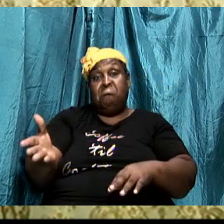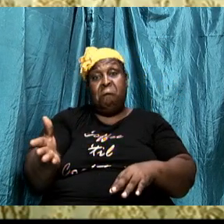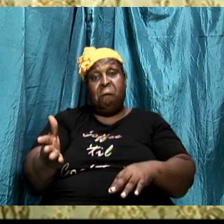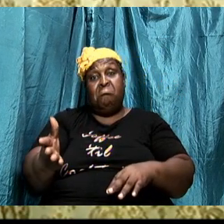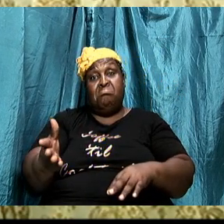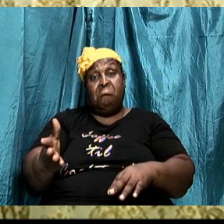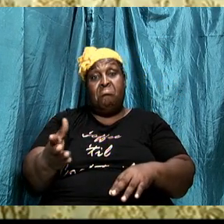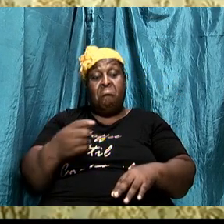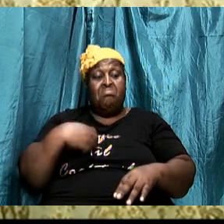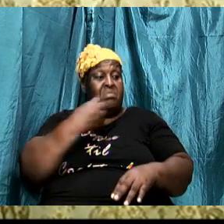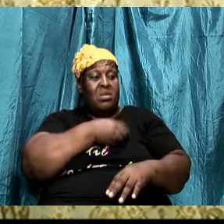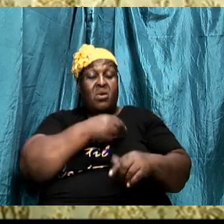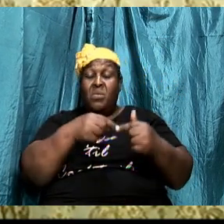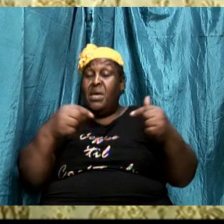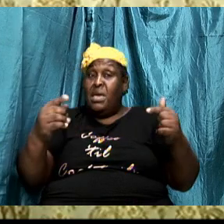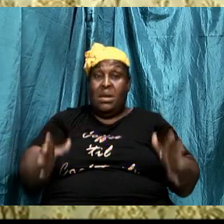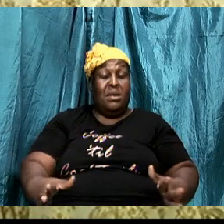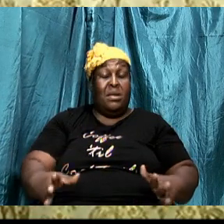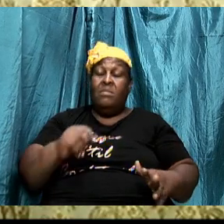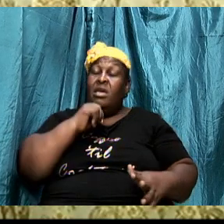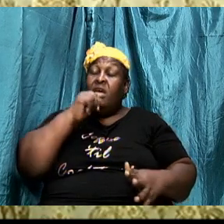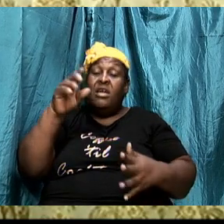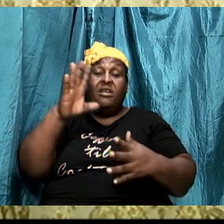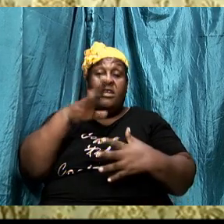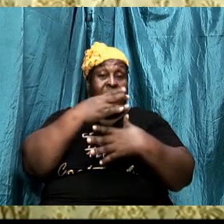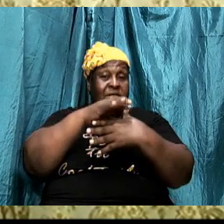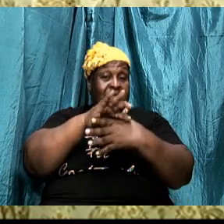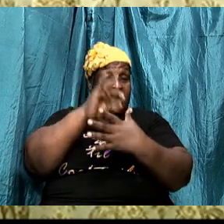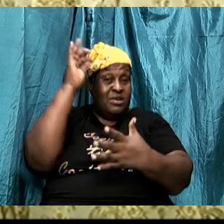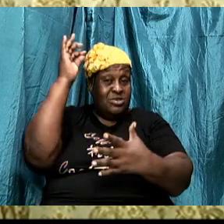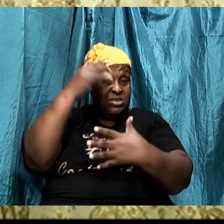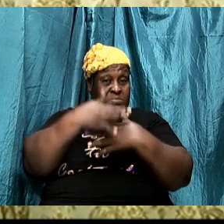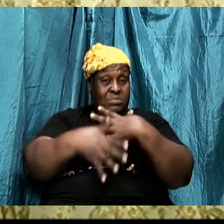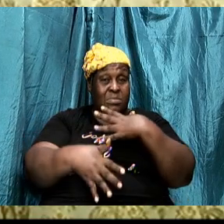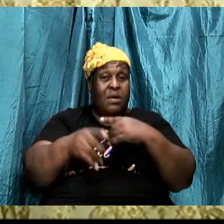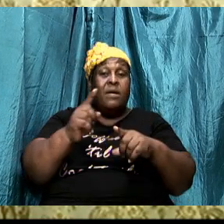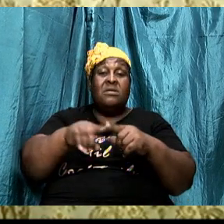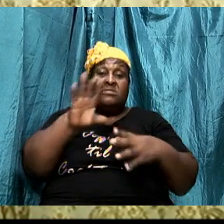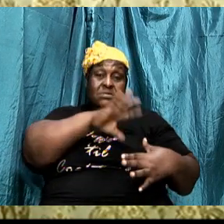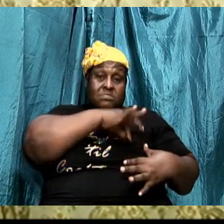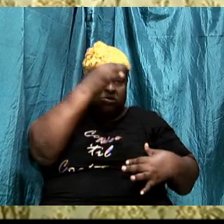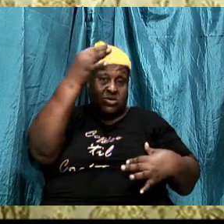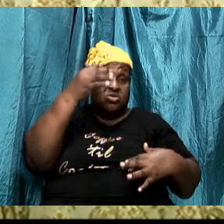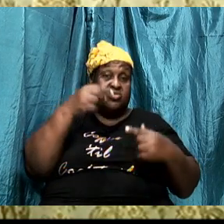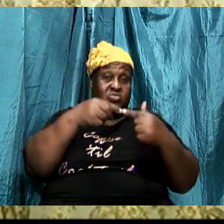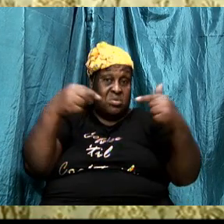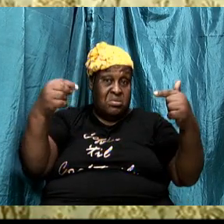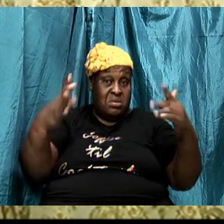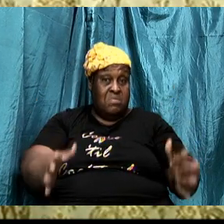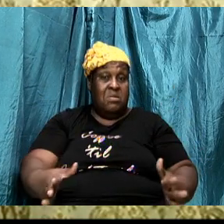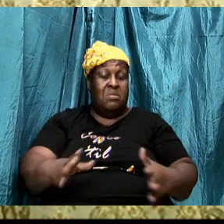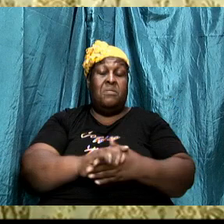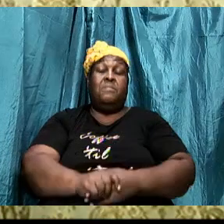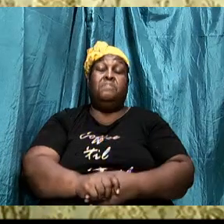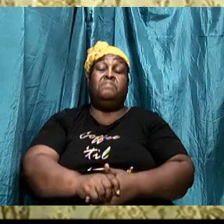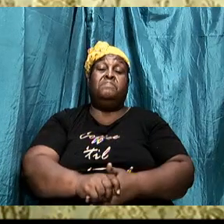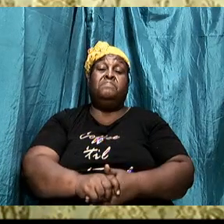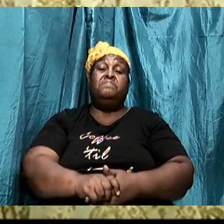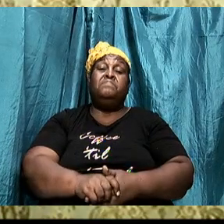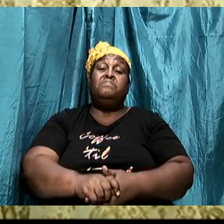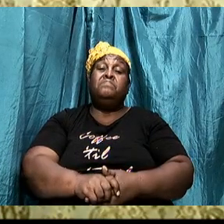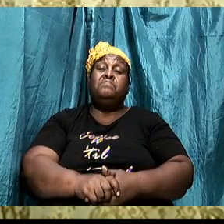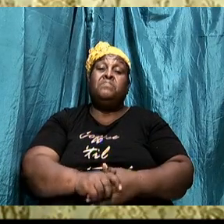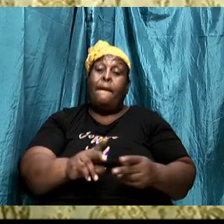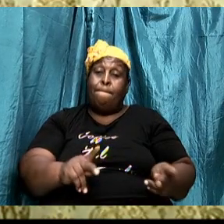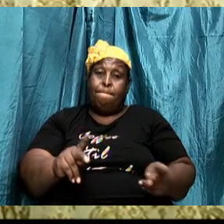and blood but it is a spiritual enemy however I put it to